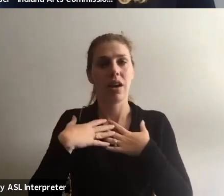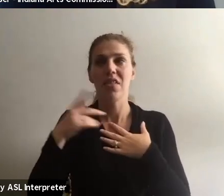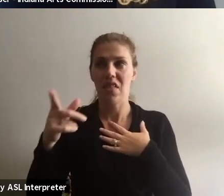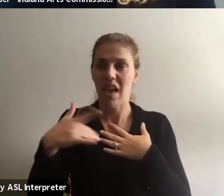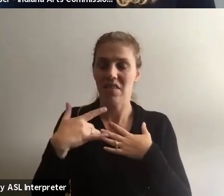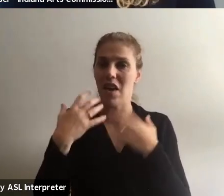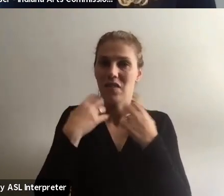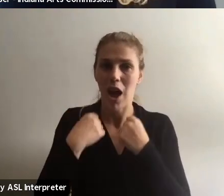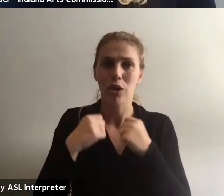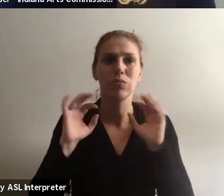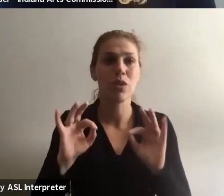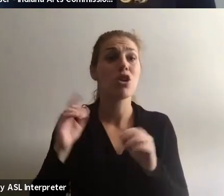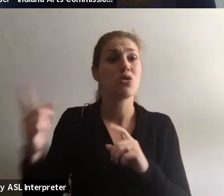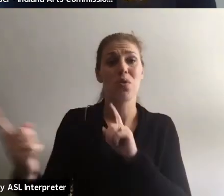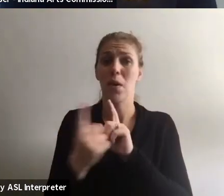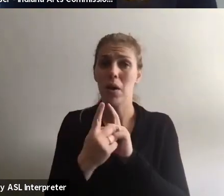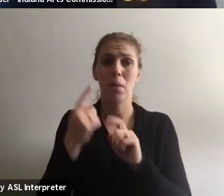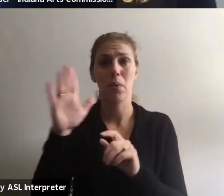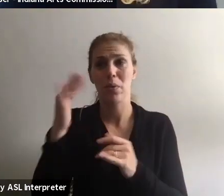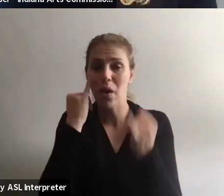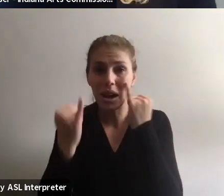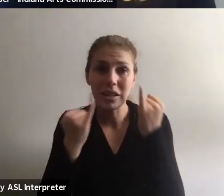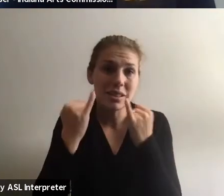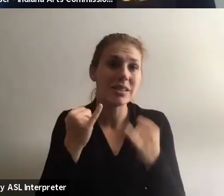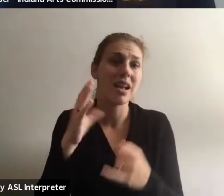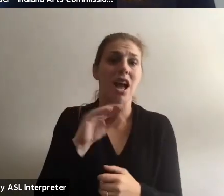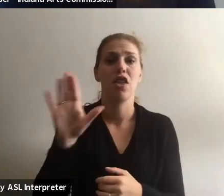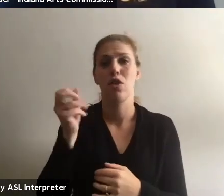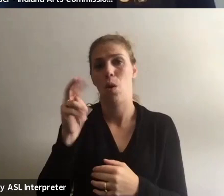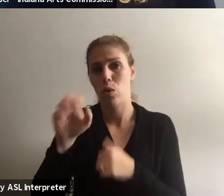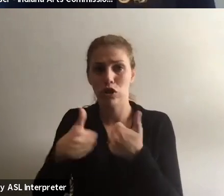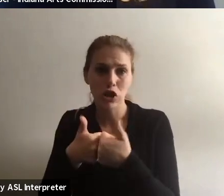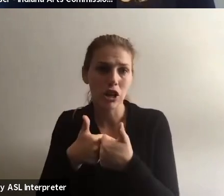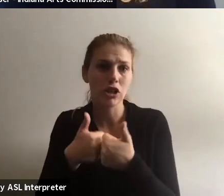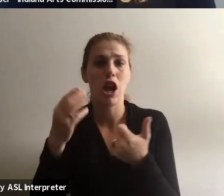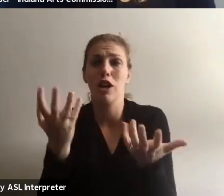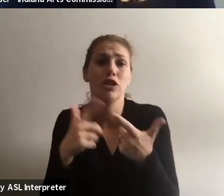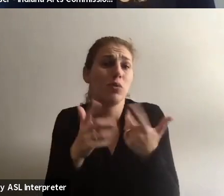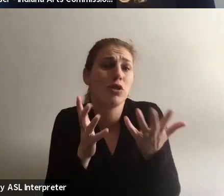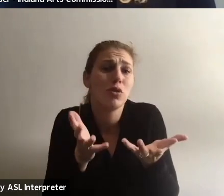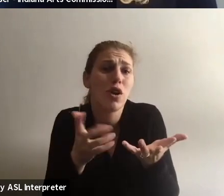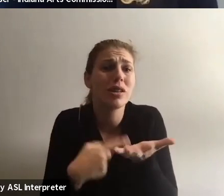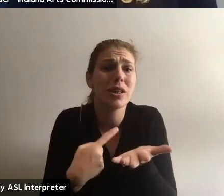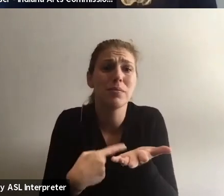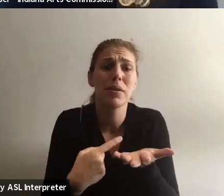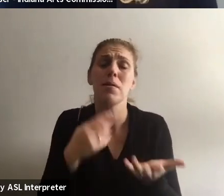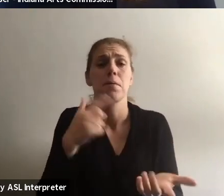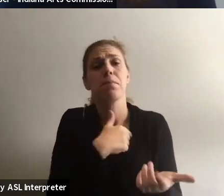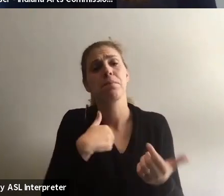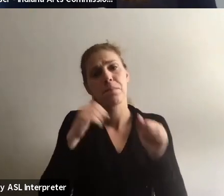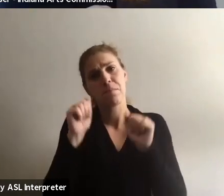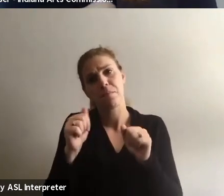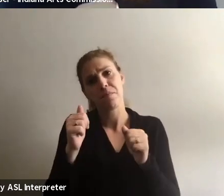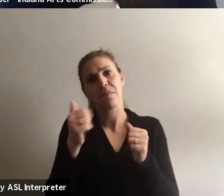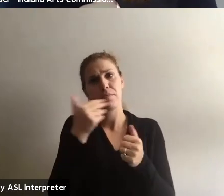And so they do come to us with ideas and with their own challenges and just to talk. Um, so we're able to better